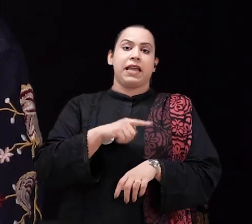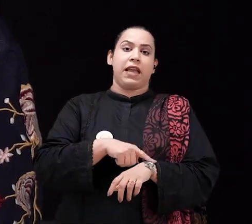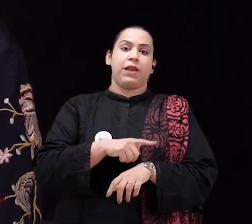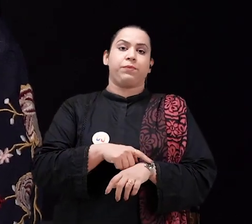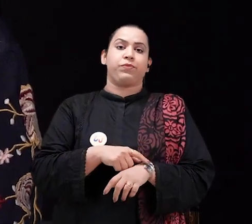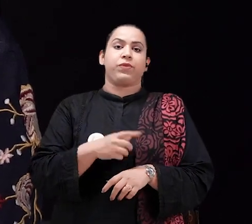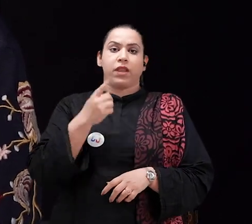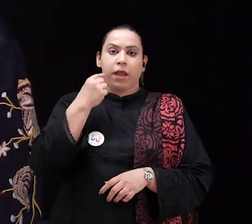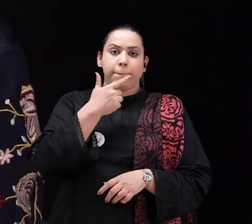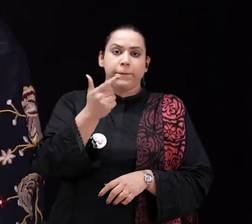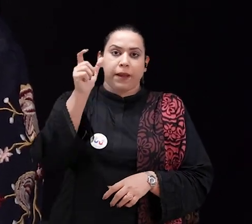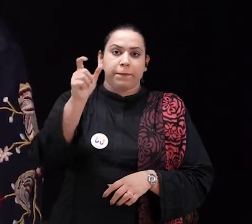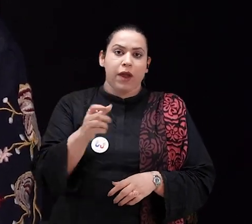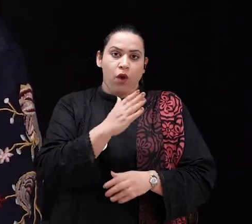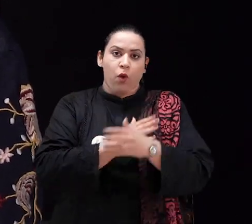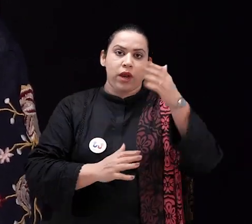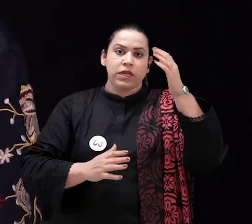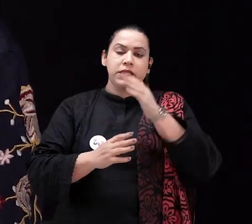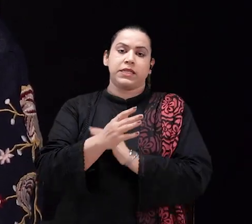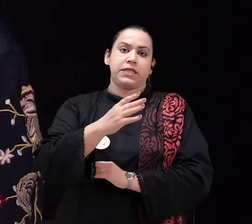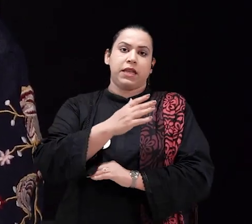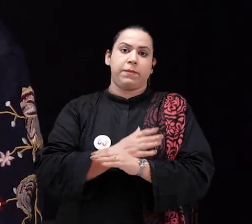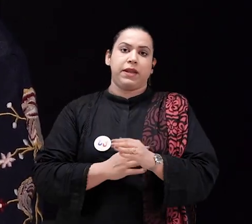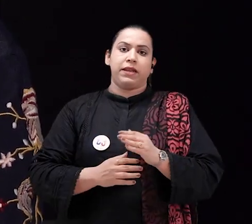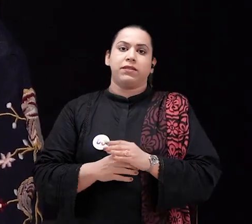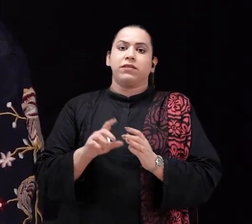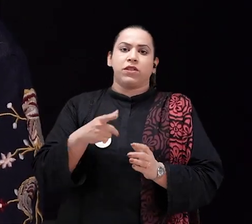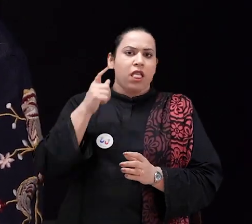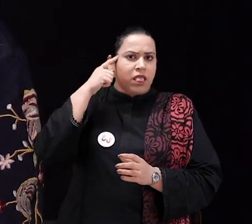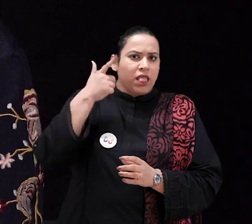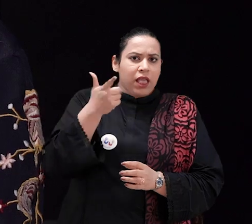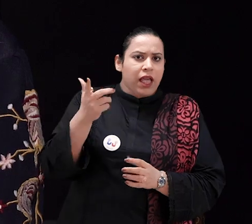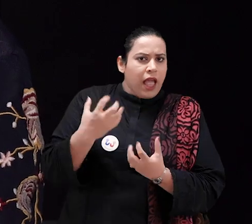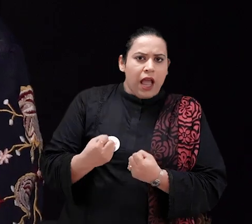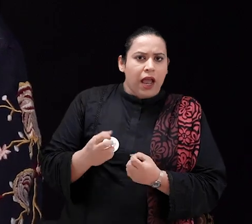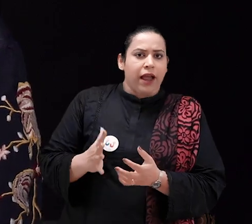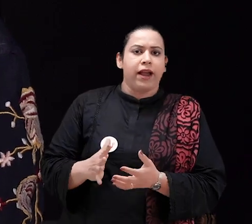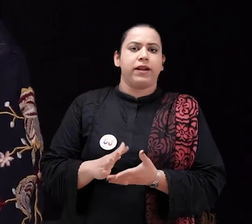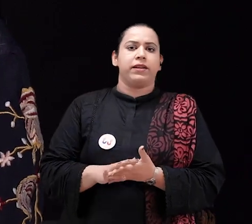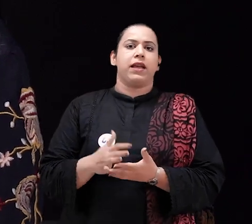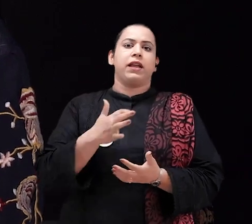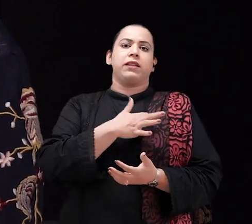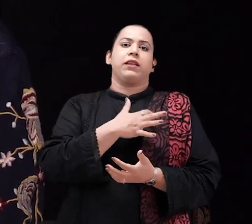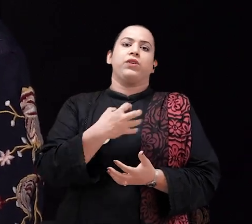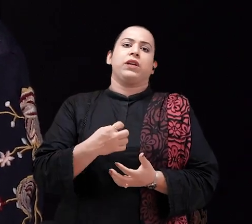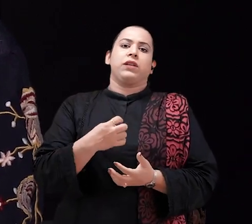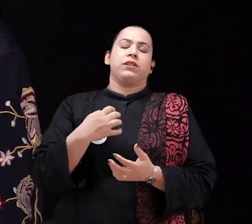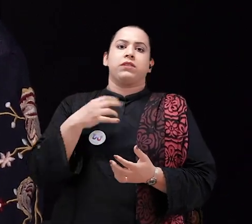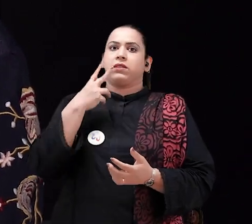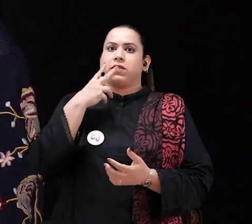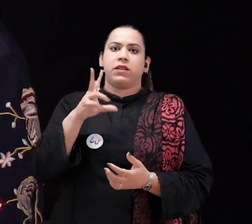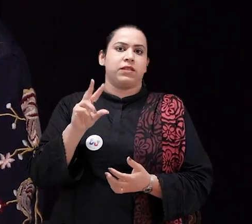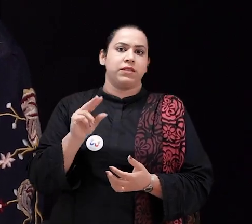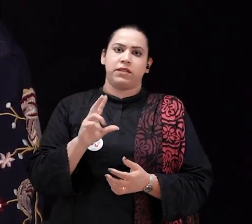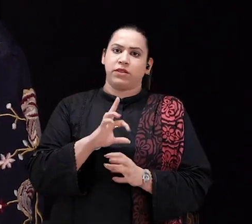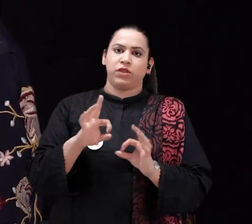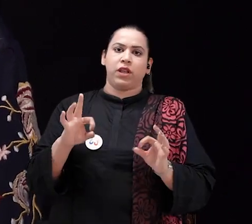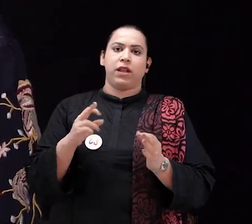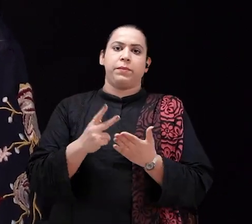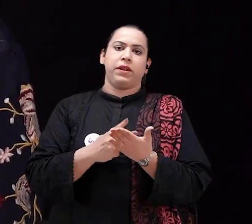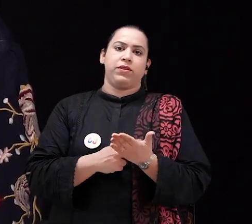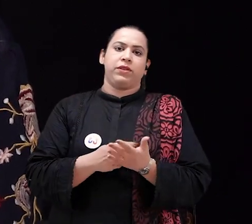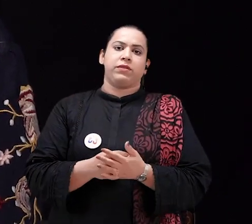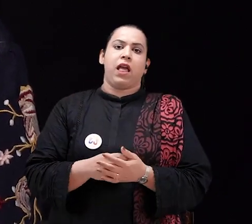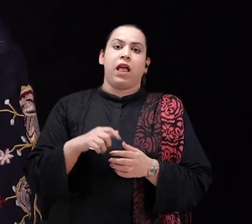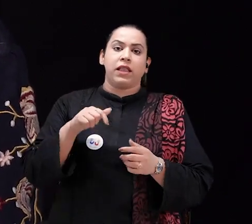education. Everything is included in that, because it is high time that people with disabilities were given,